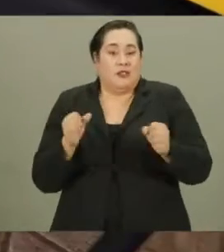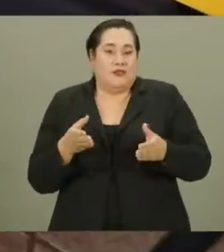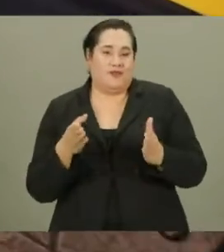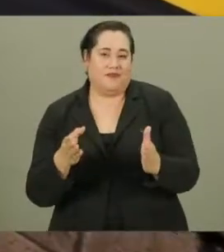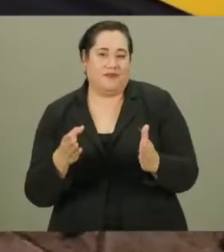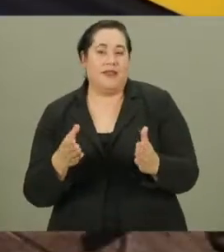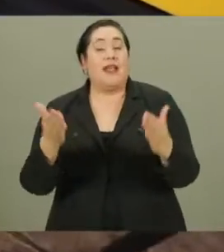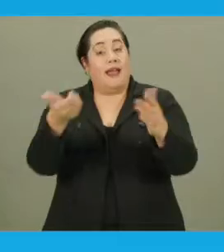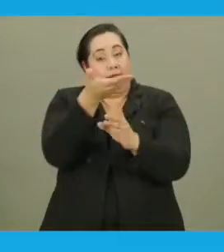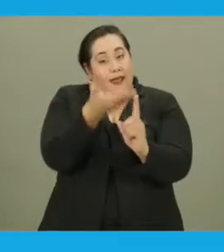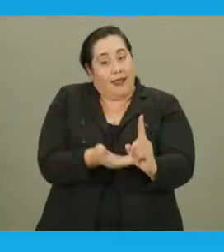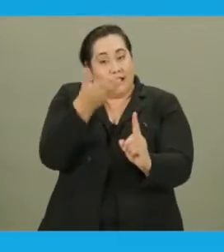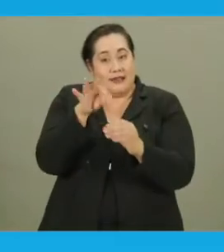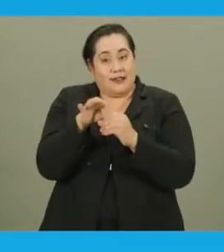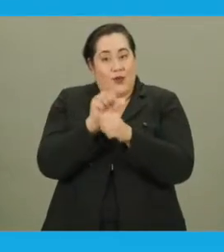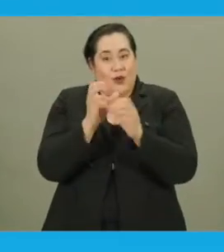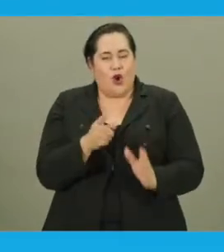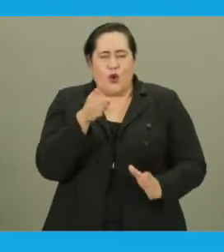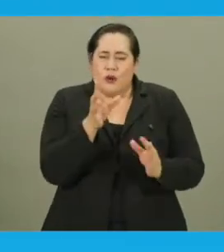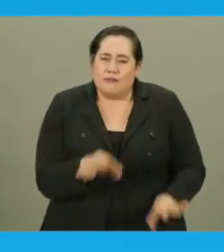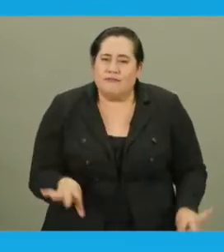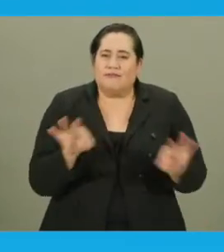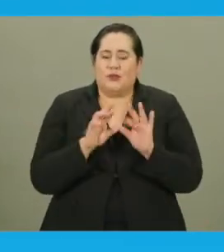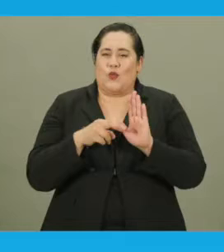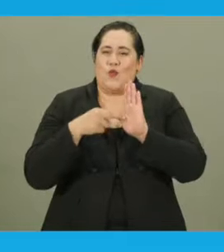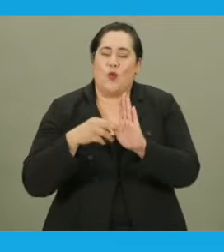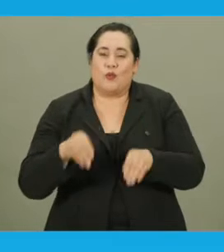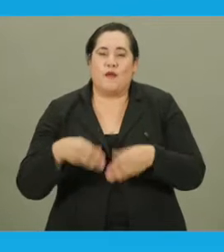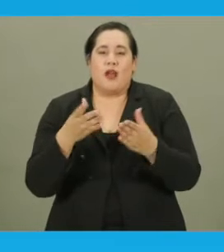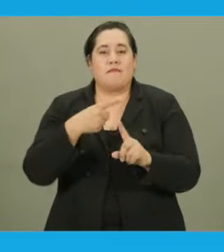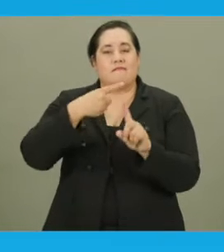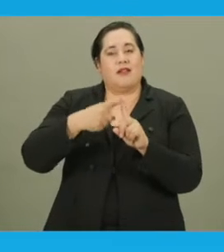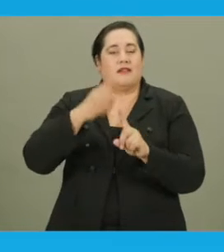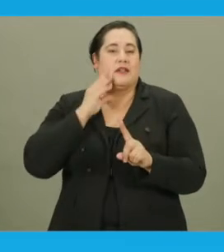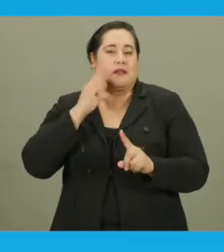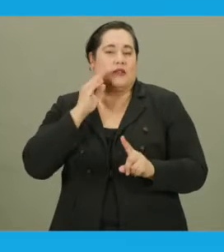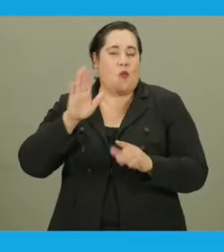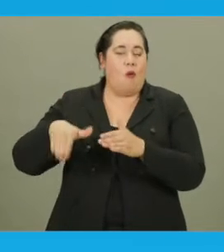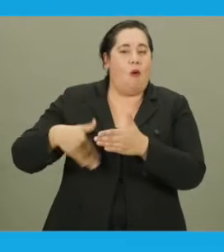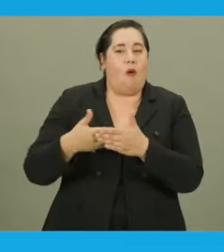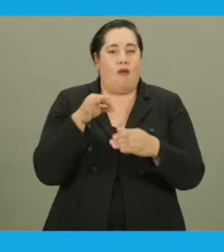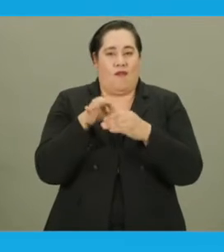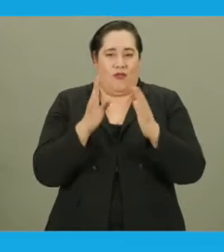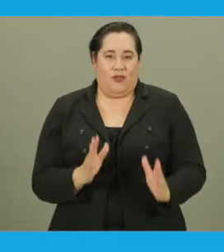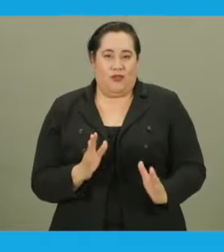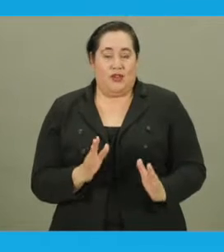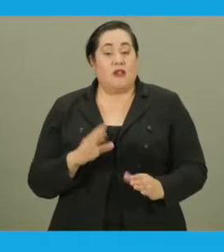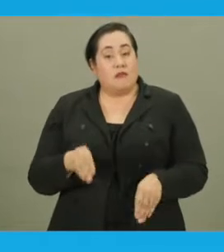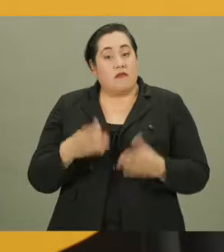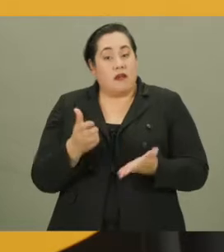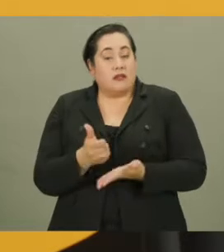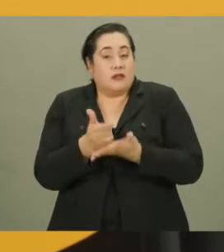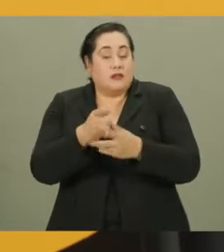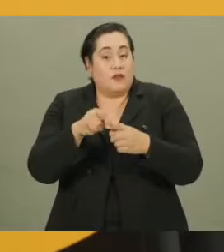and secure manner. As an election worker, you play a critical role in providing a positive experience to all voters